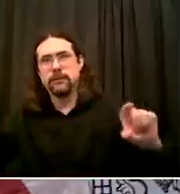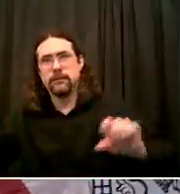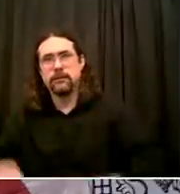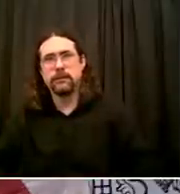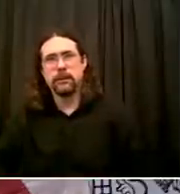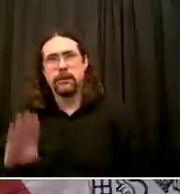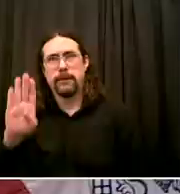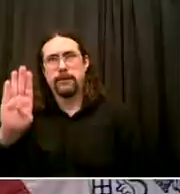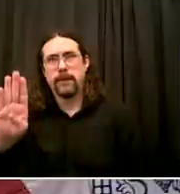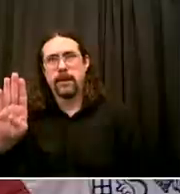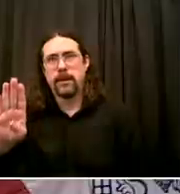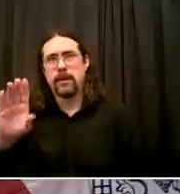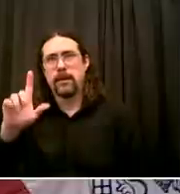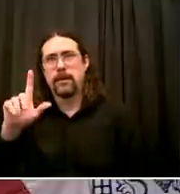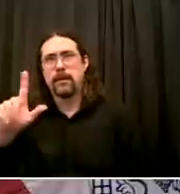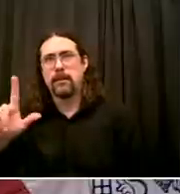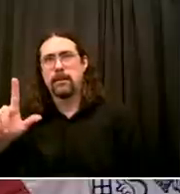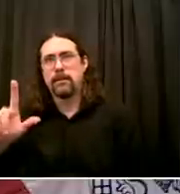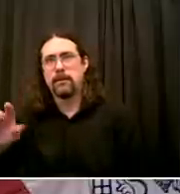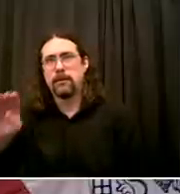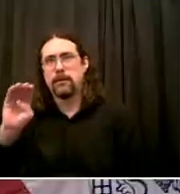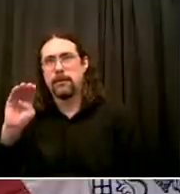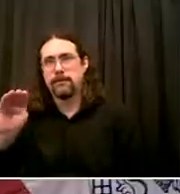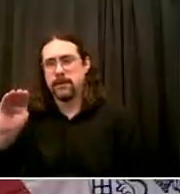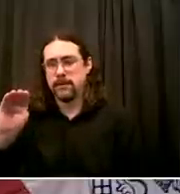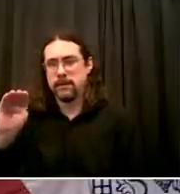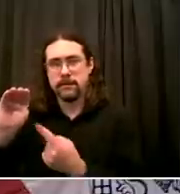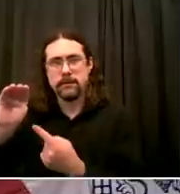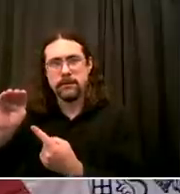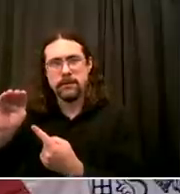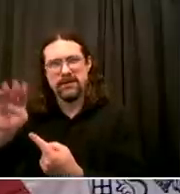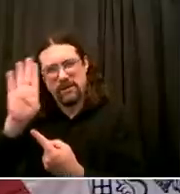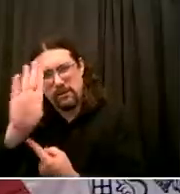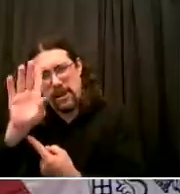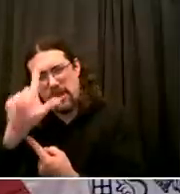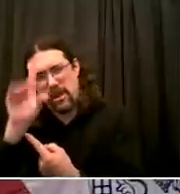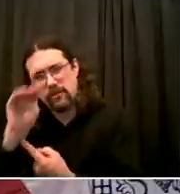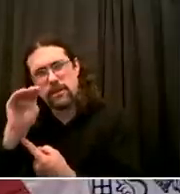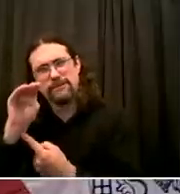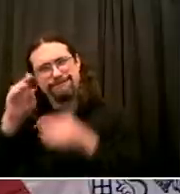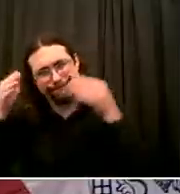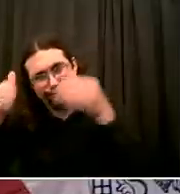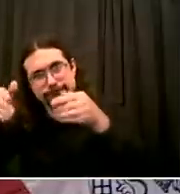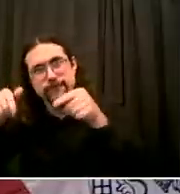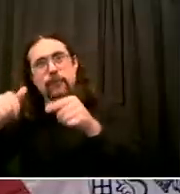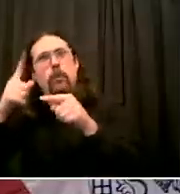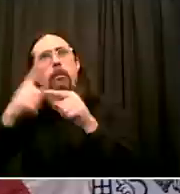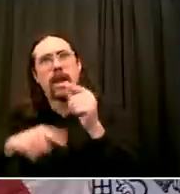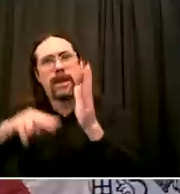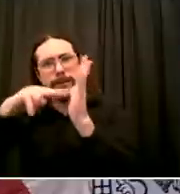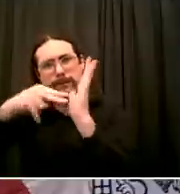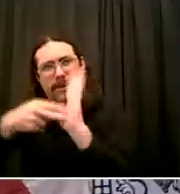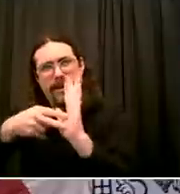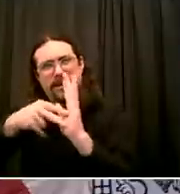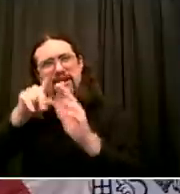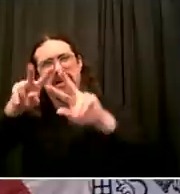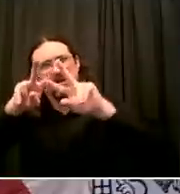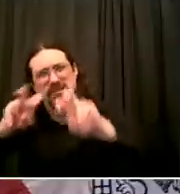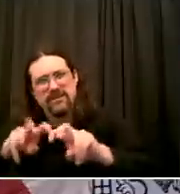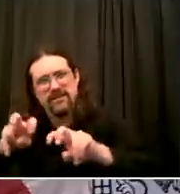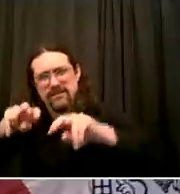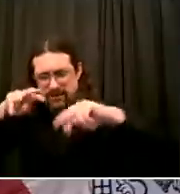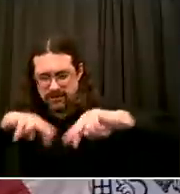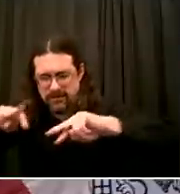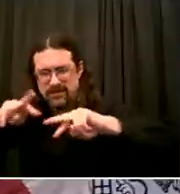announced that we would start to In streets all over the city Create murals That would send this